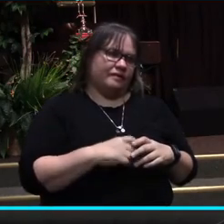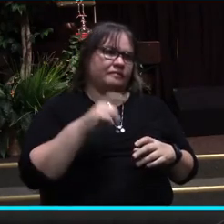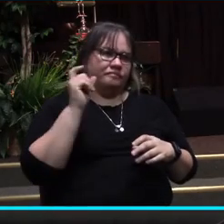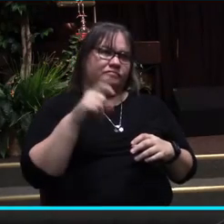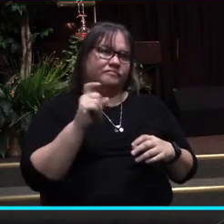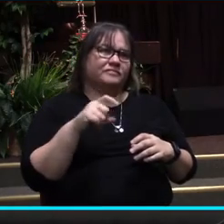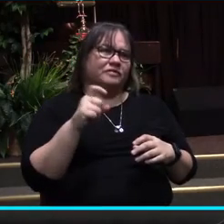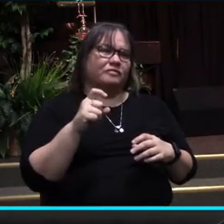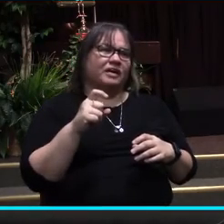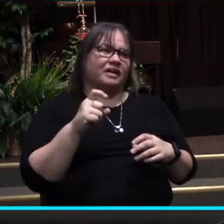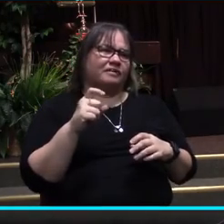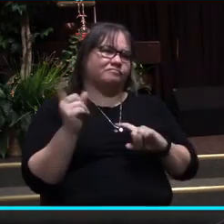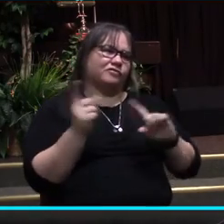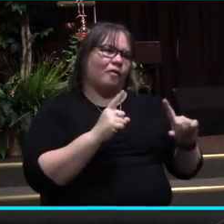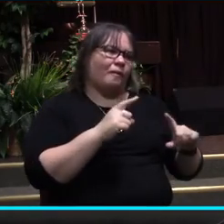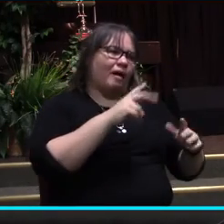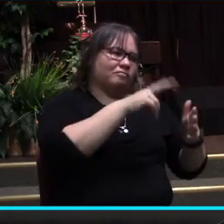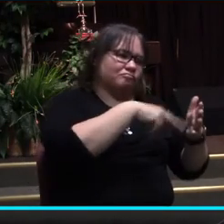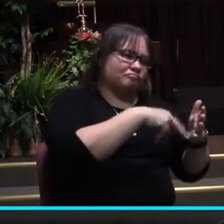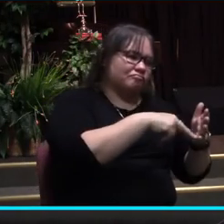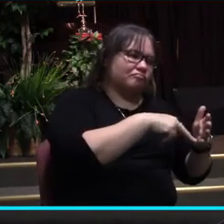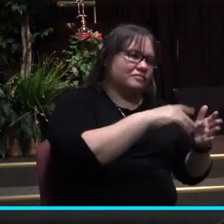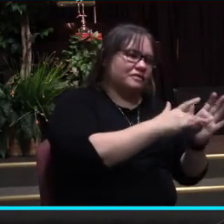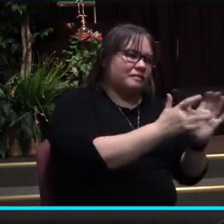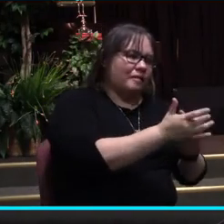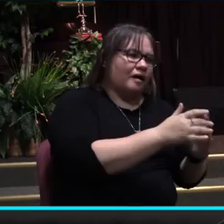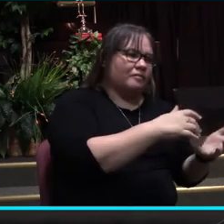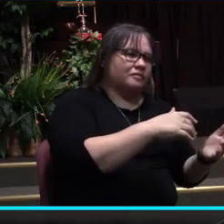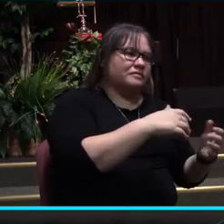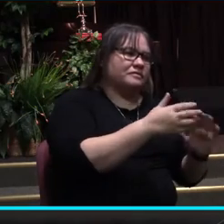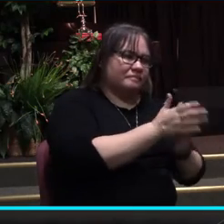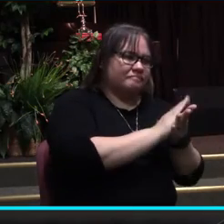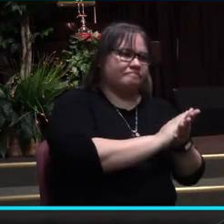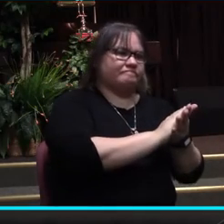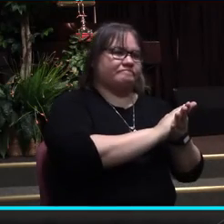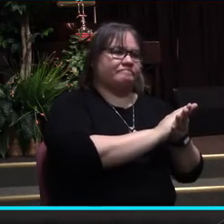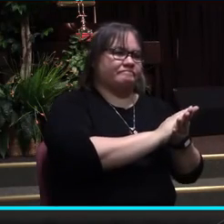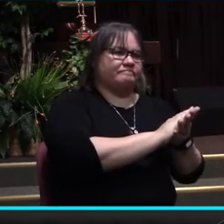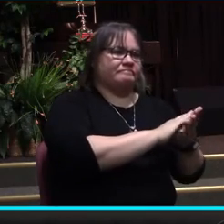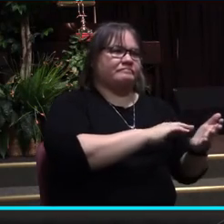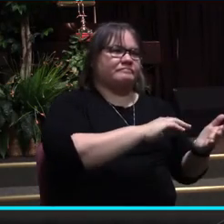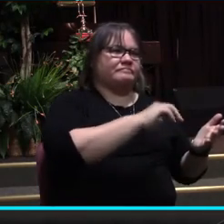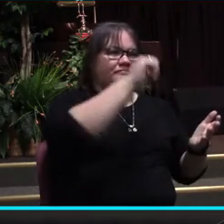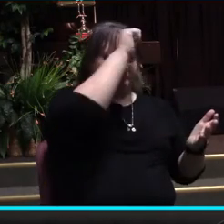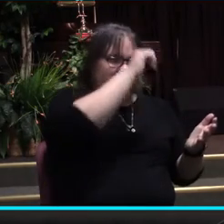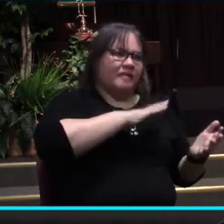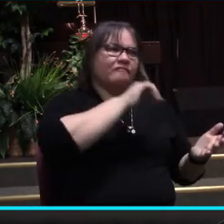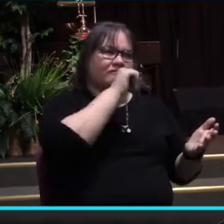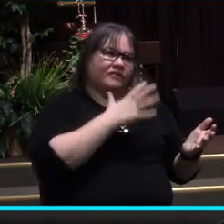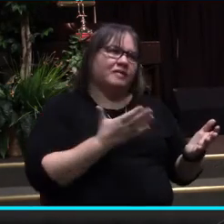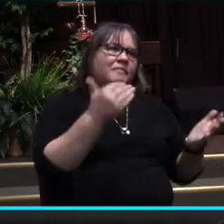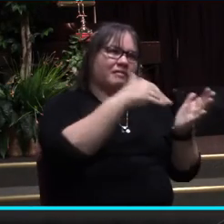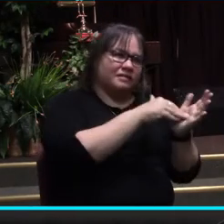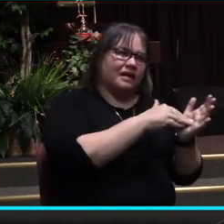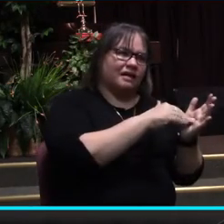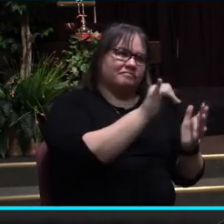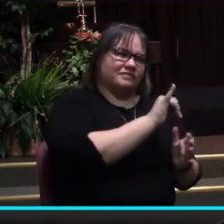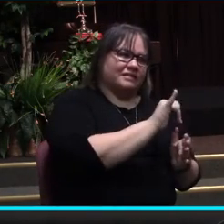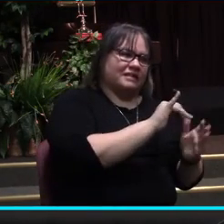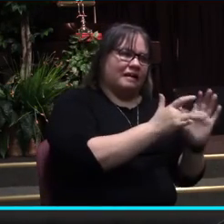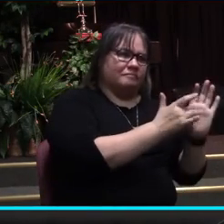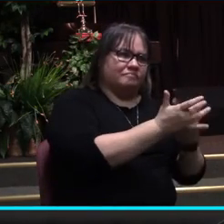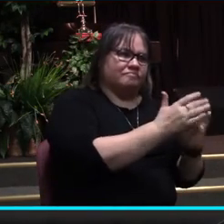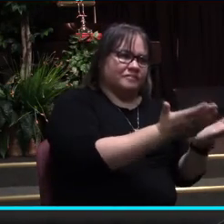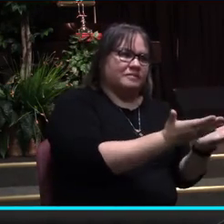biblical masculinity and biblical femininity. And we need to love